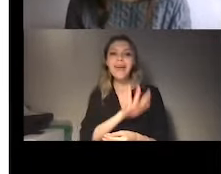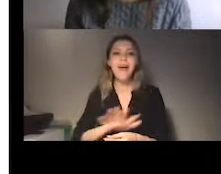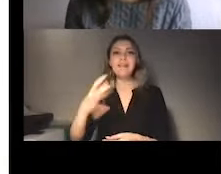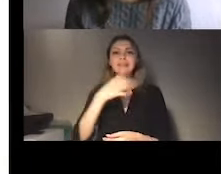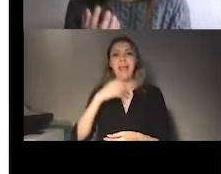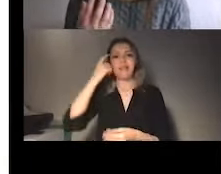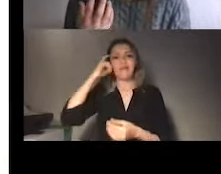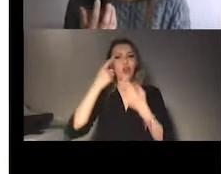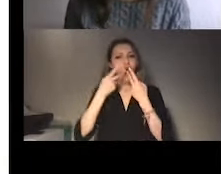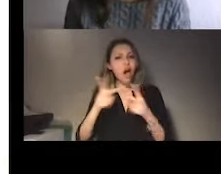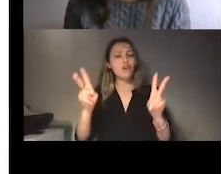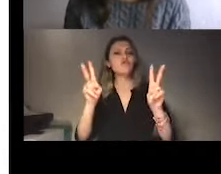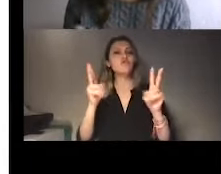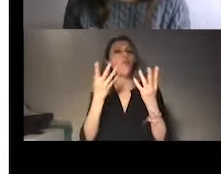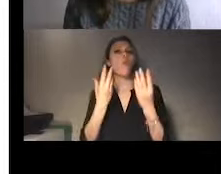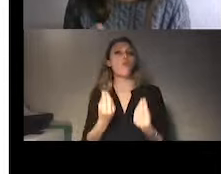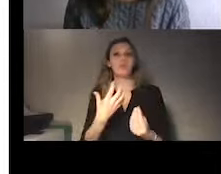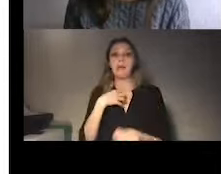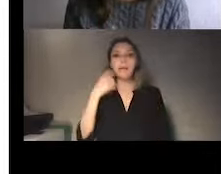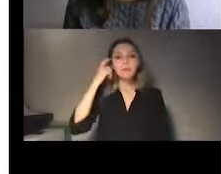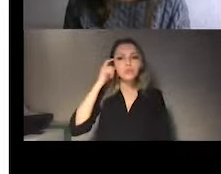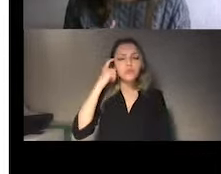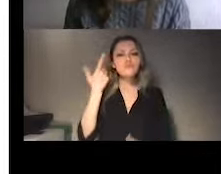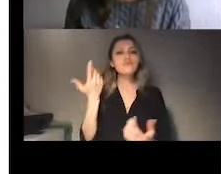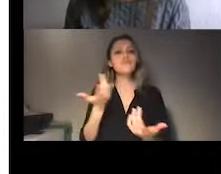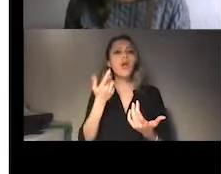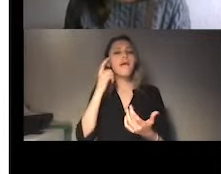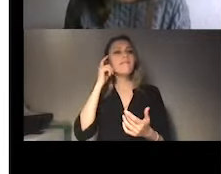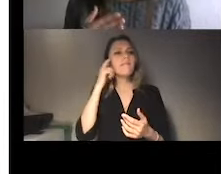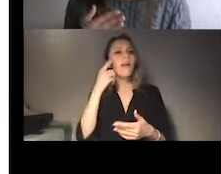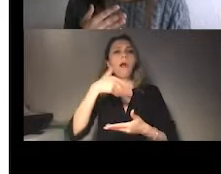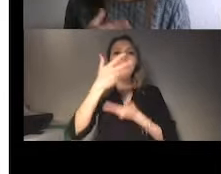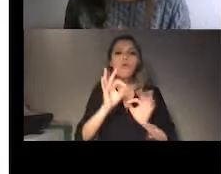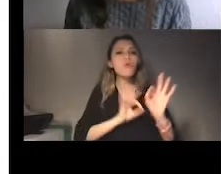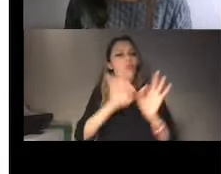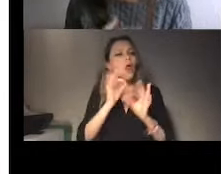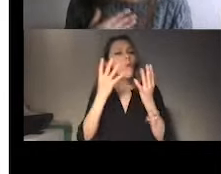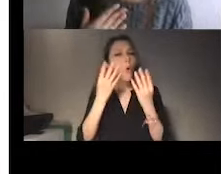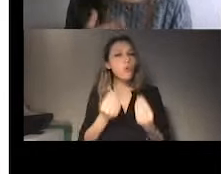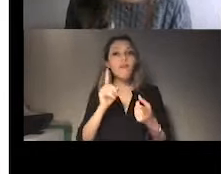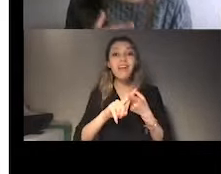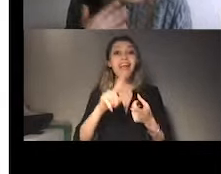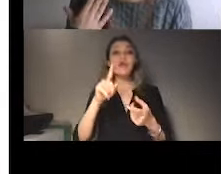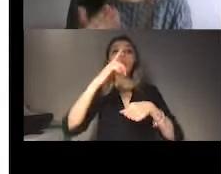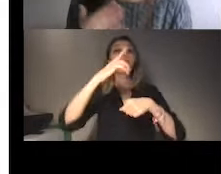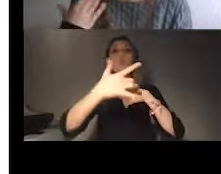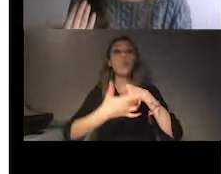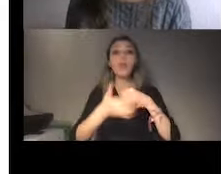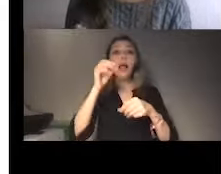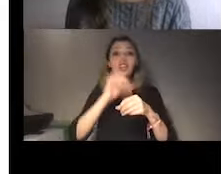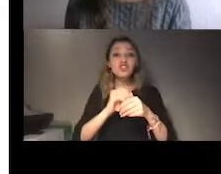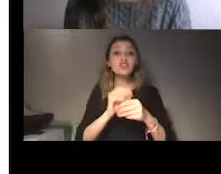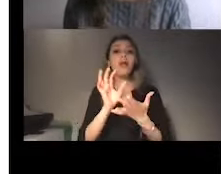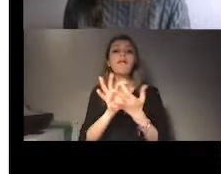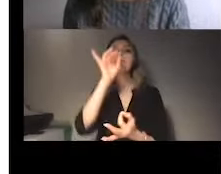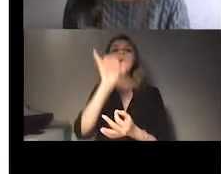perspective and an assessment on how the country is actually respecting, fulfilling, protecting